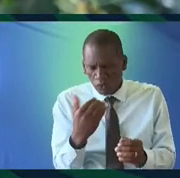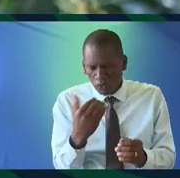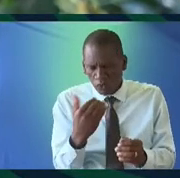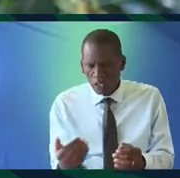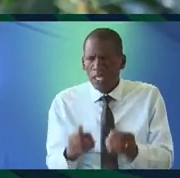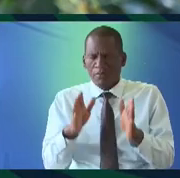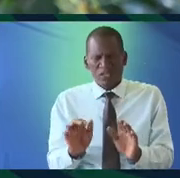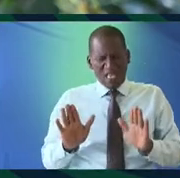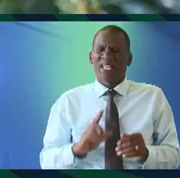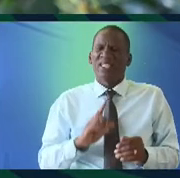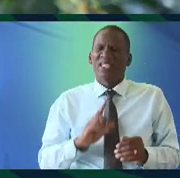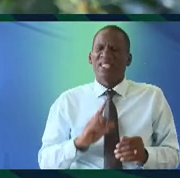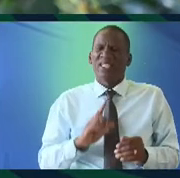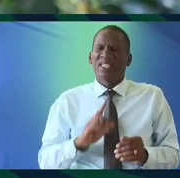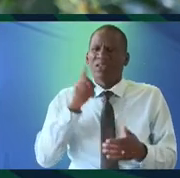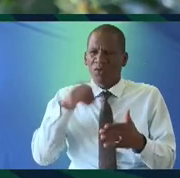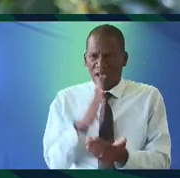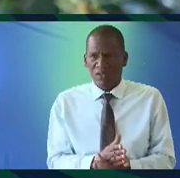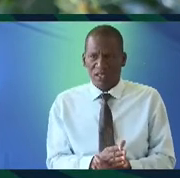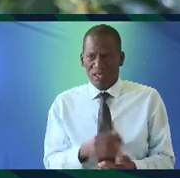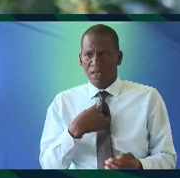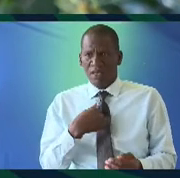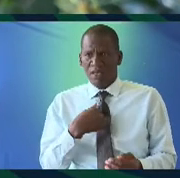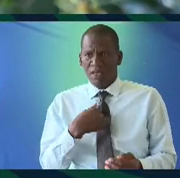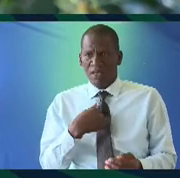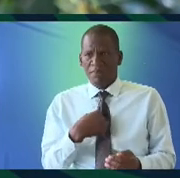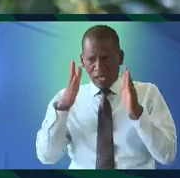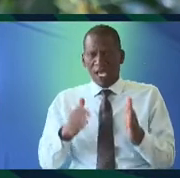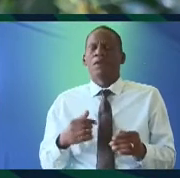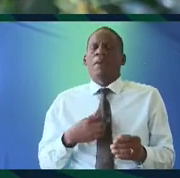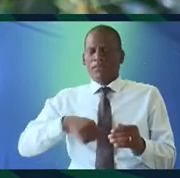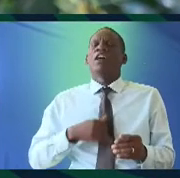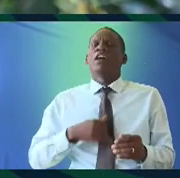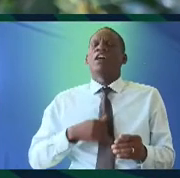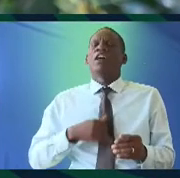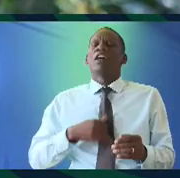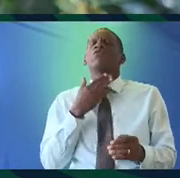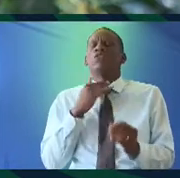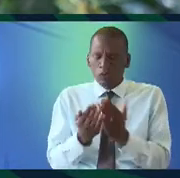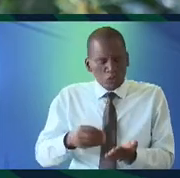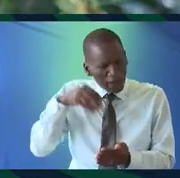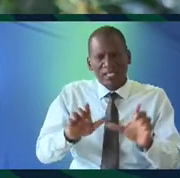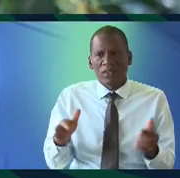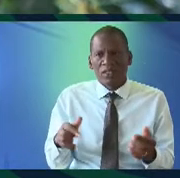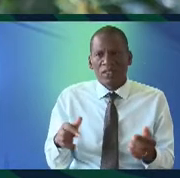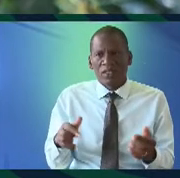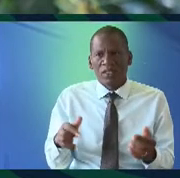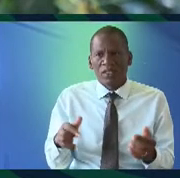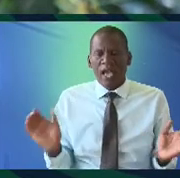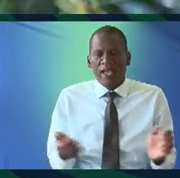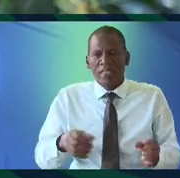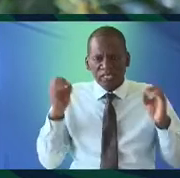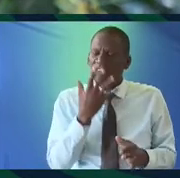person hesitated and said actually I am the one who wants the books so but I